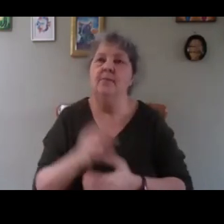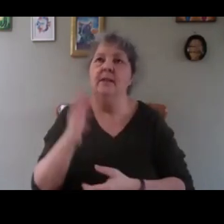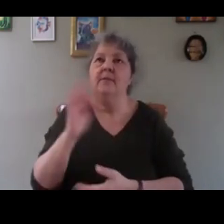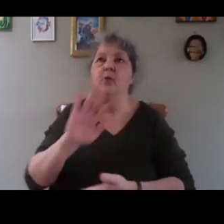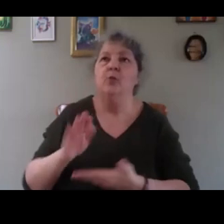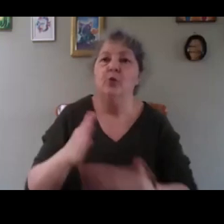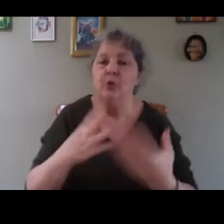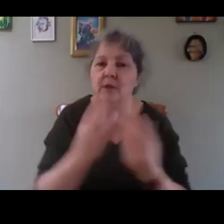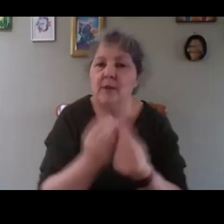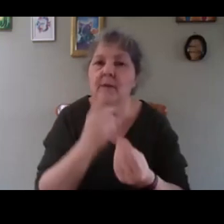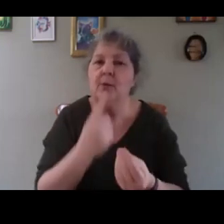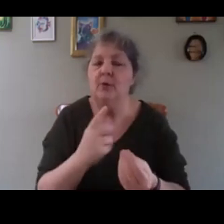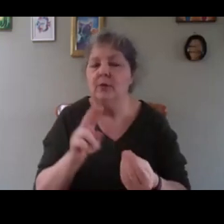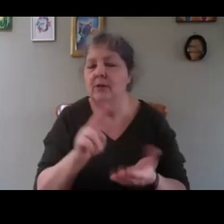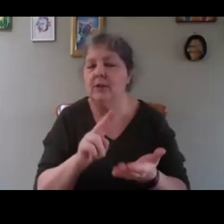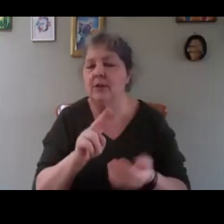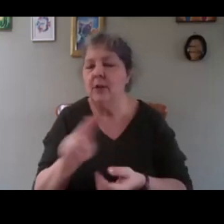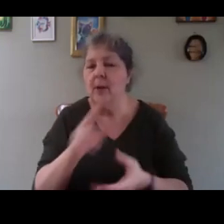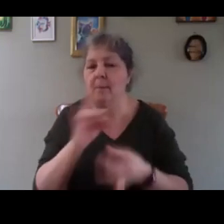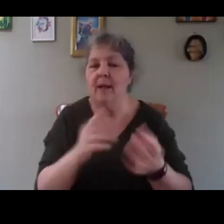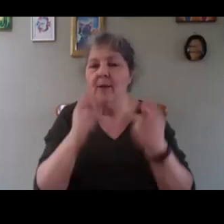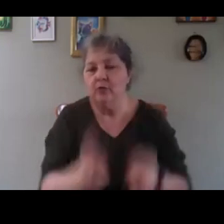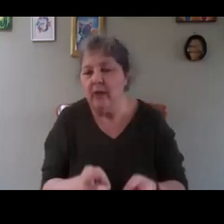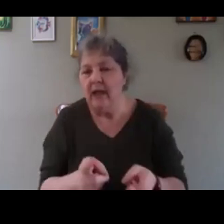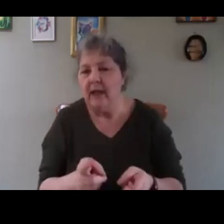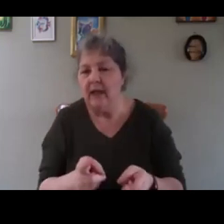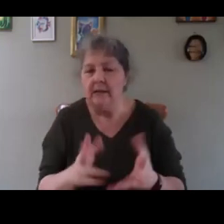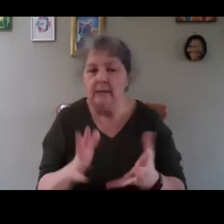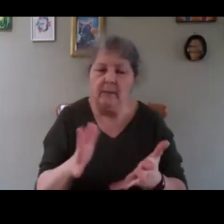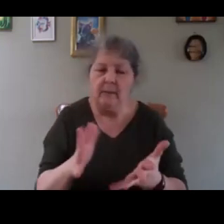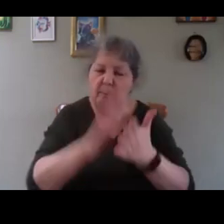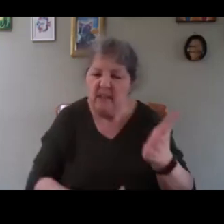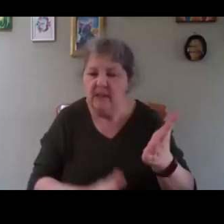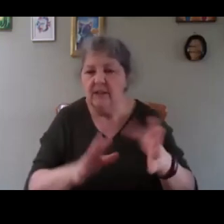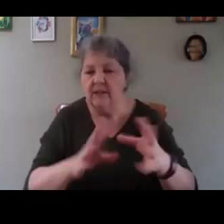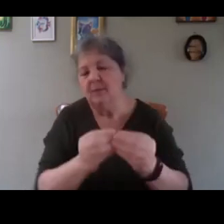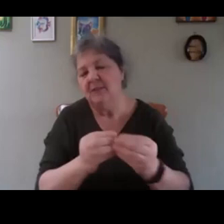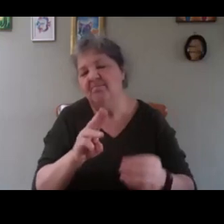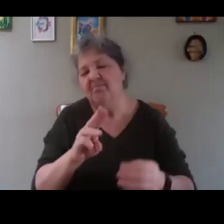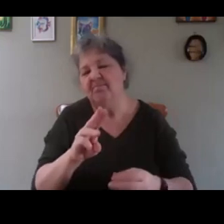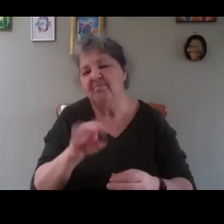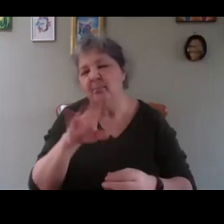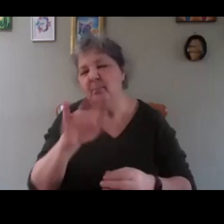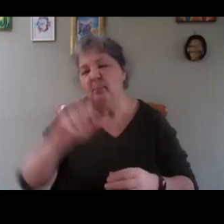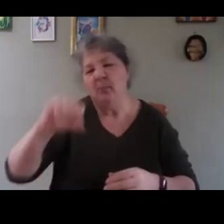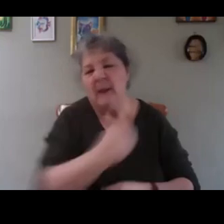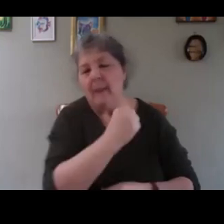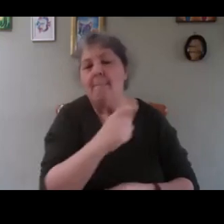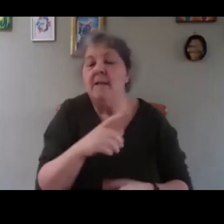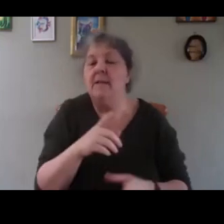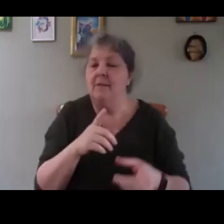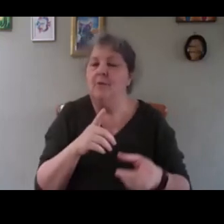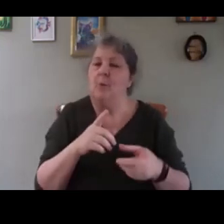but you don't use it fully and it is, I think, maybe a pity. So,